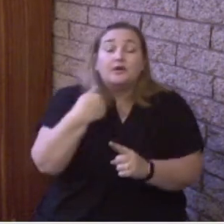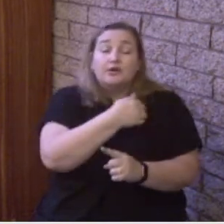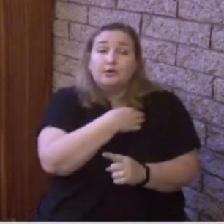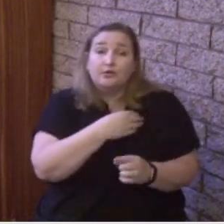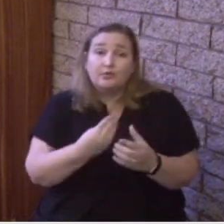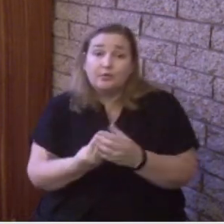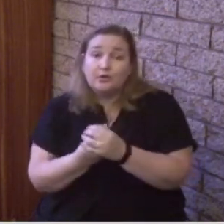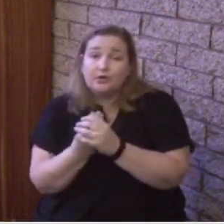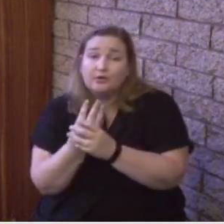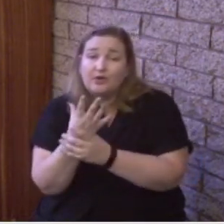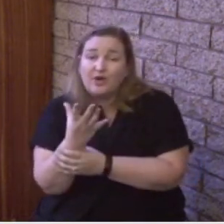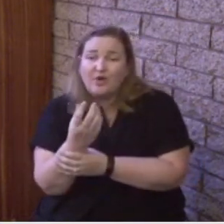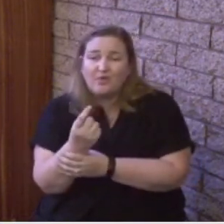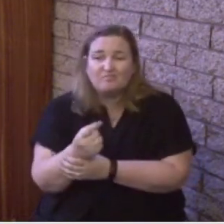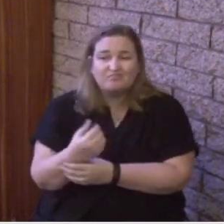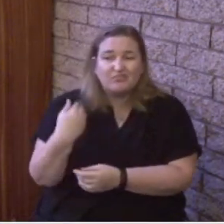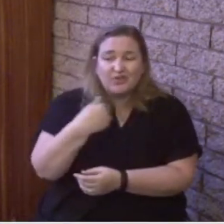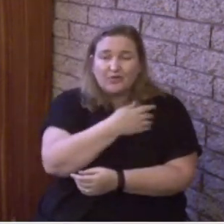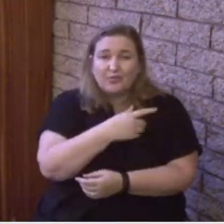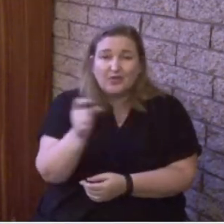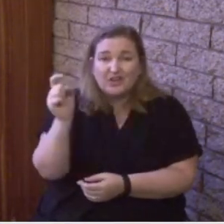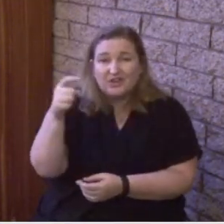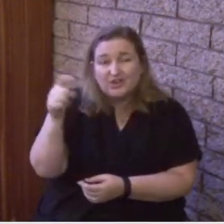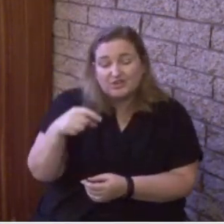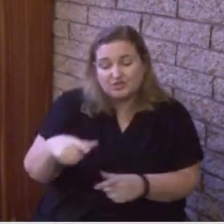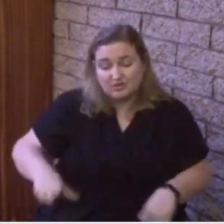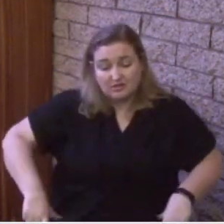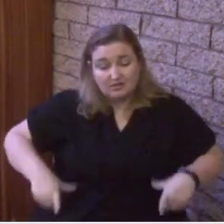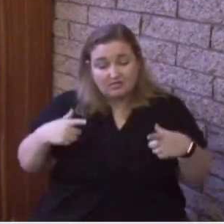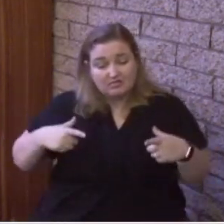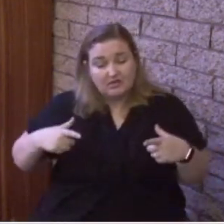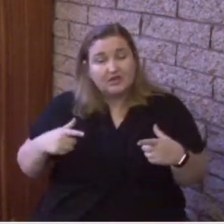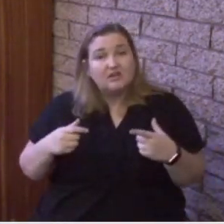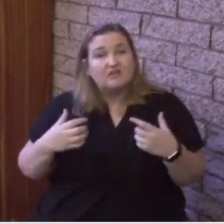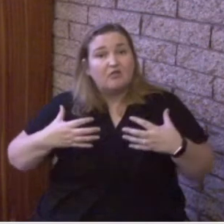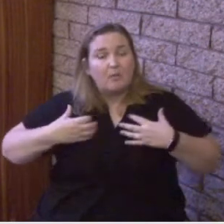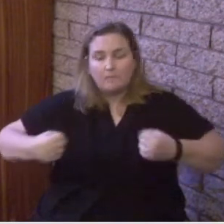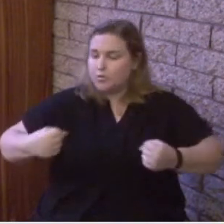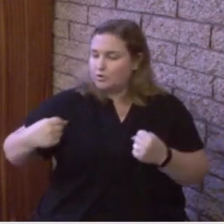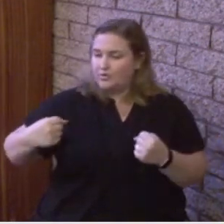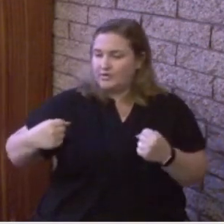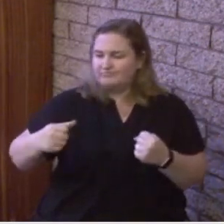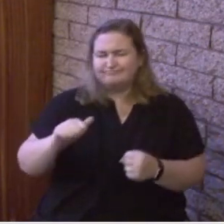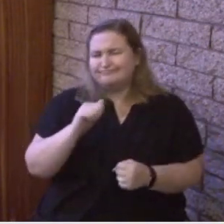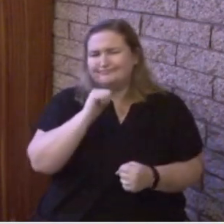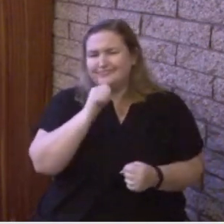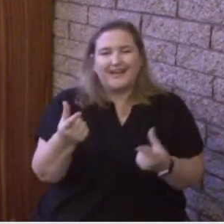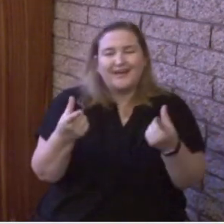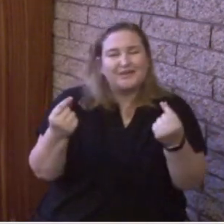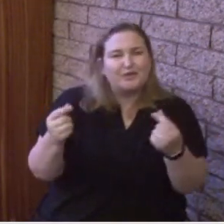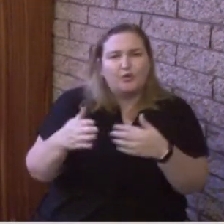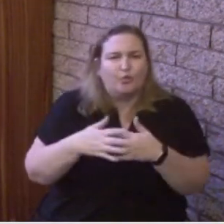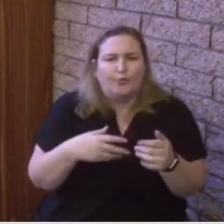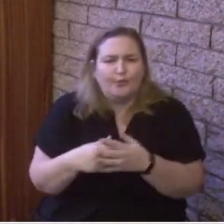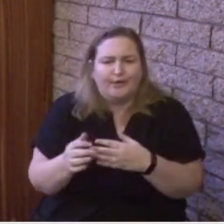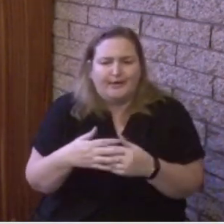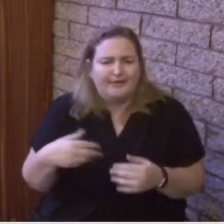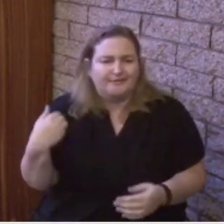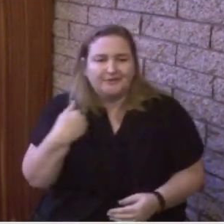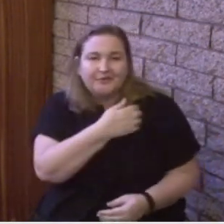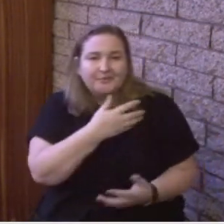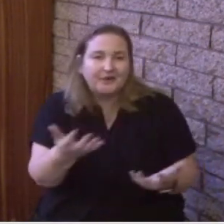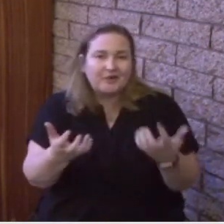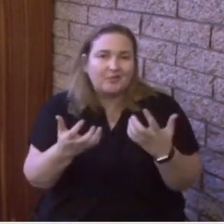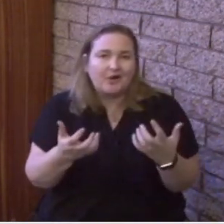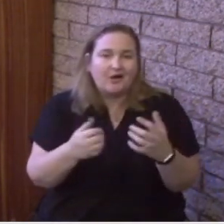life boldly. Not that we're to go out and do whatever we want and become maybe a daredevil and